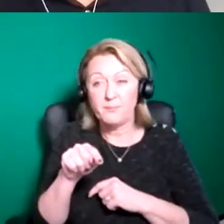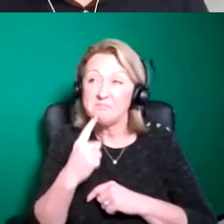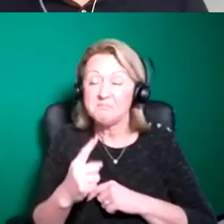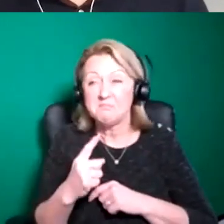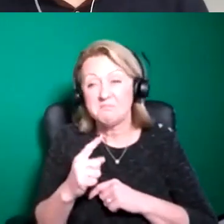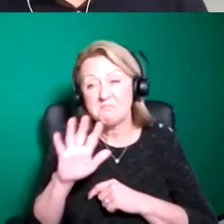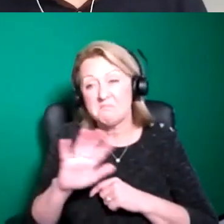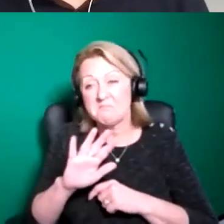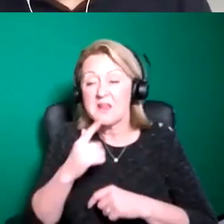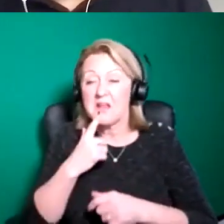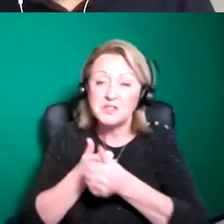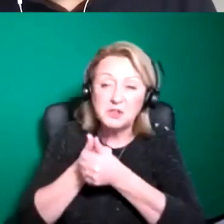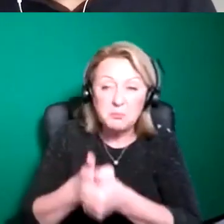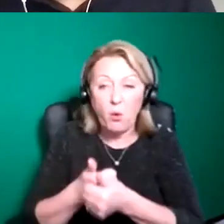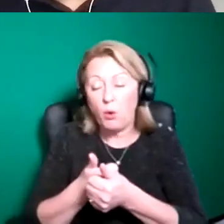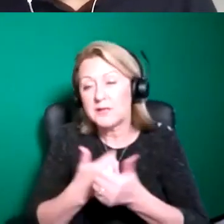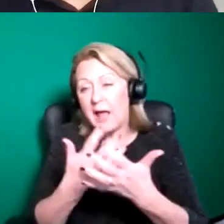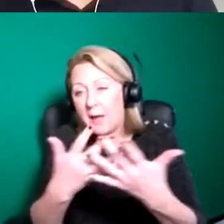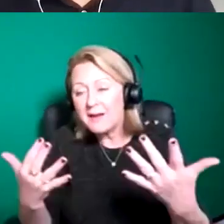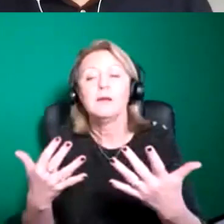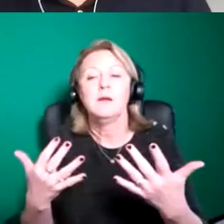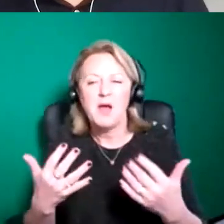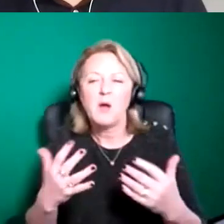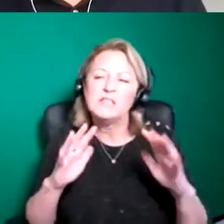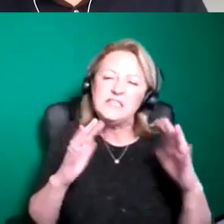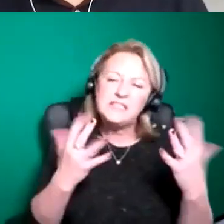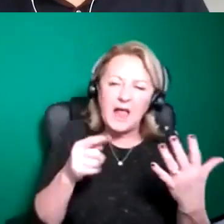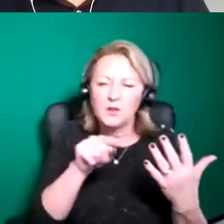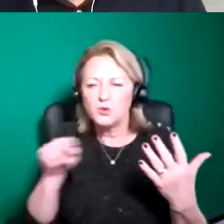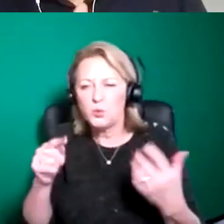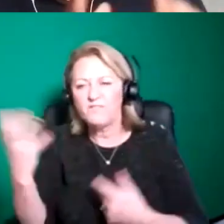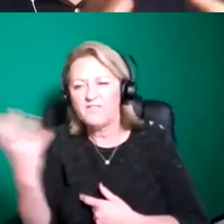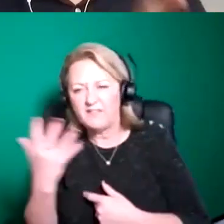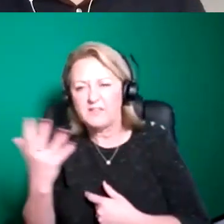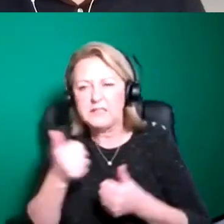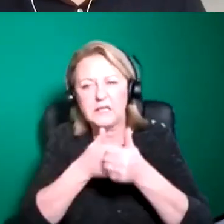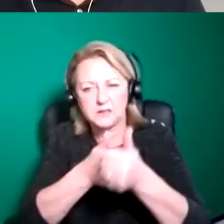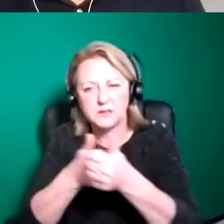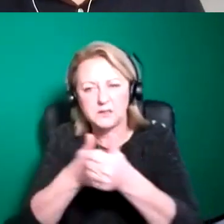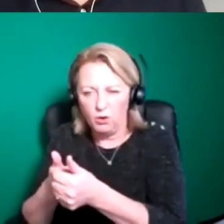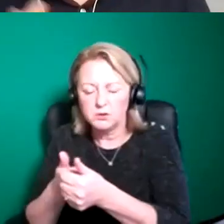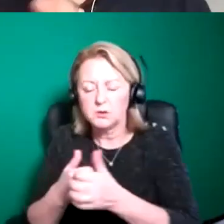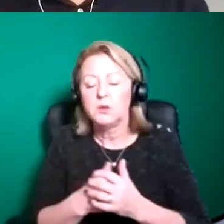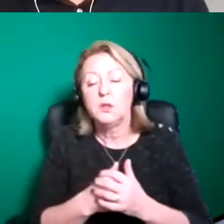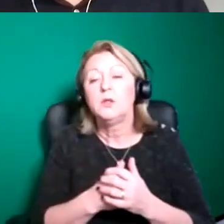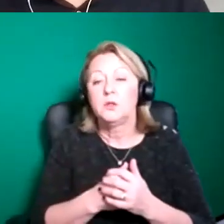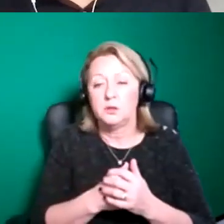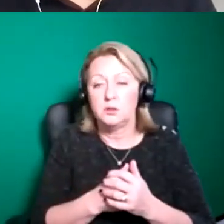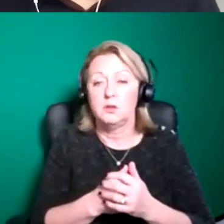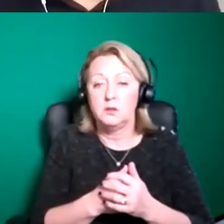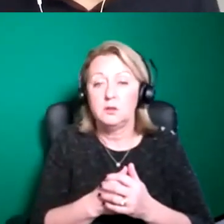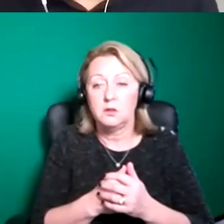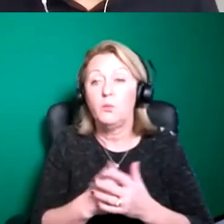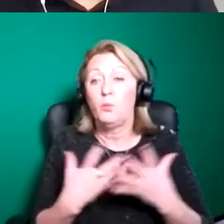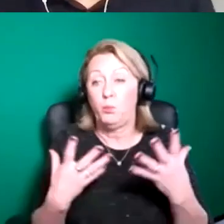support perhaps 10 to 15 kind of projects and so as both uh the blueprint strand and our kind